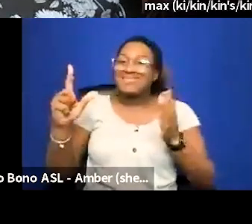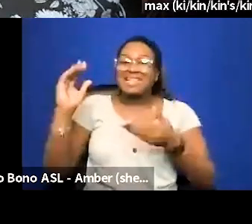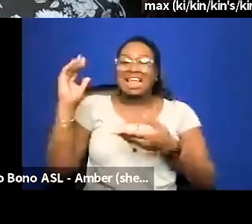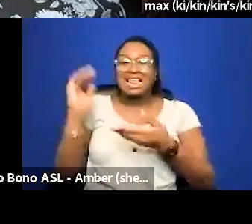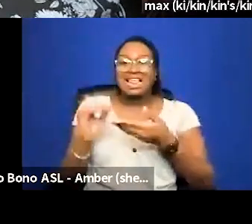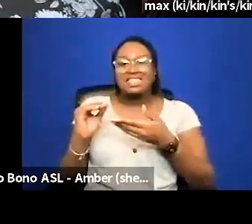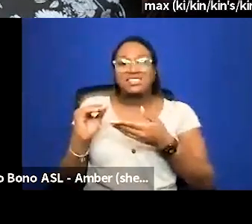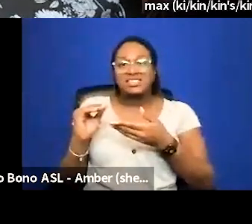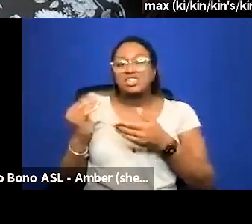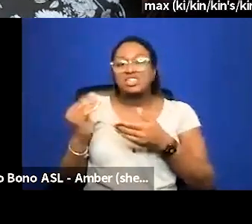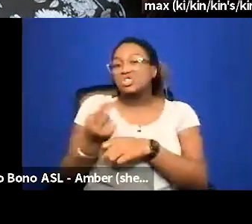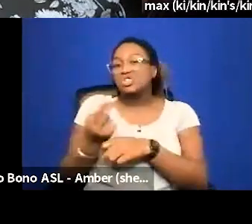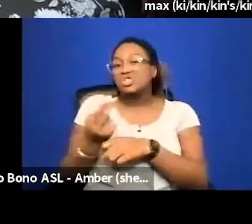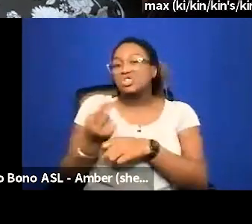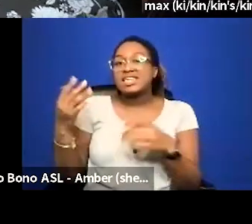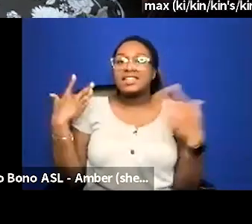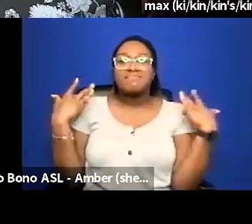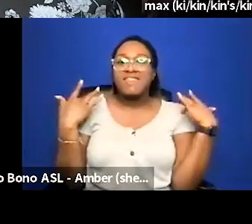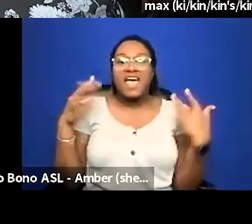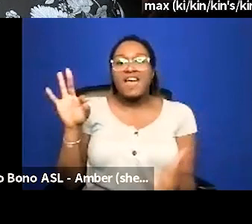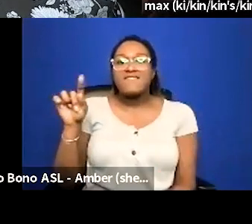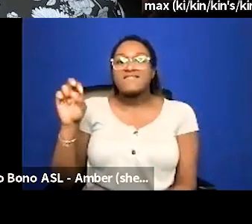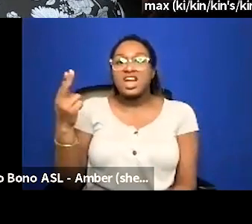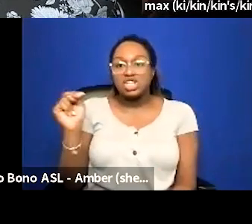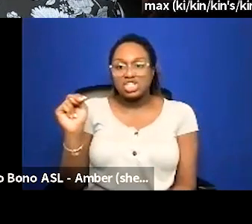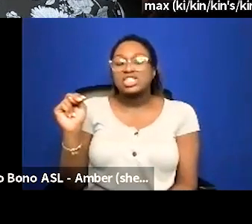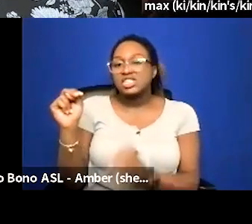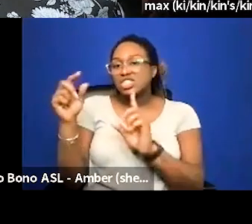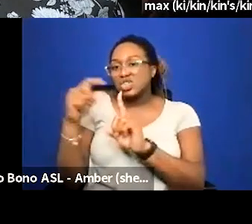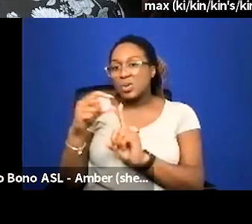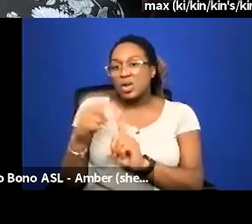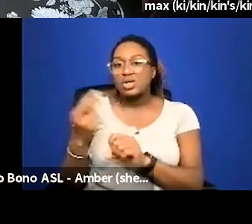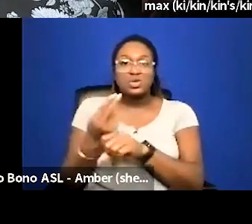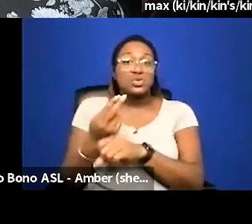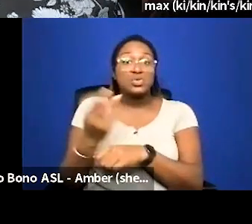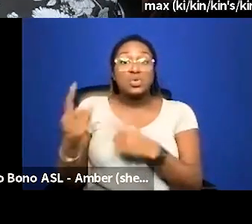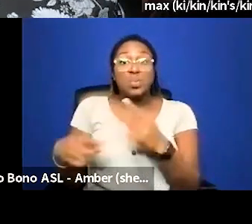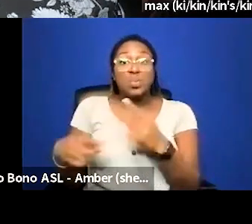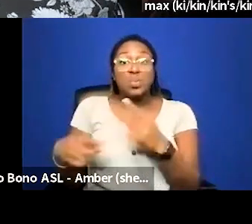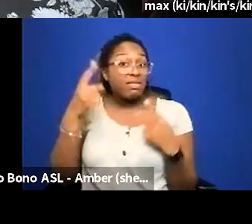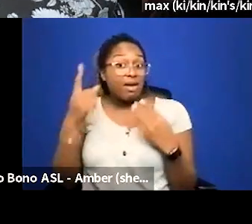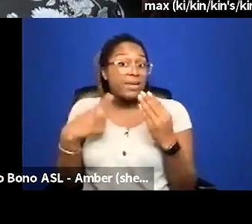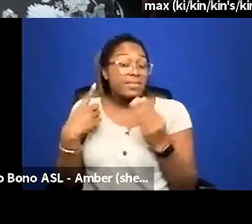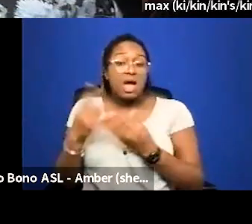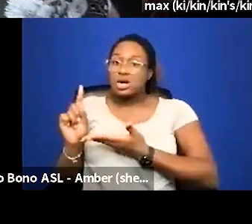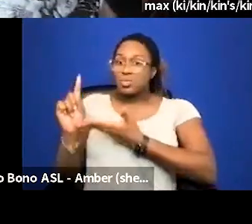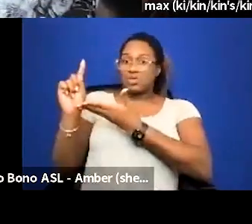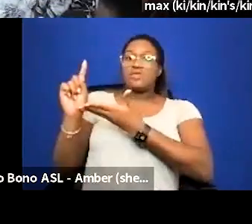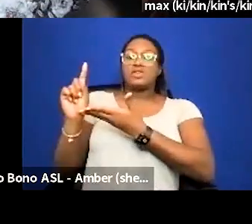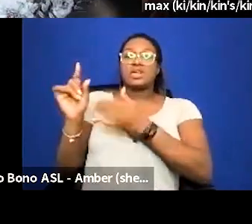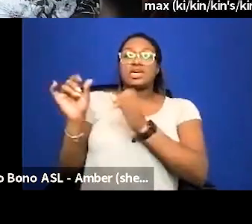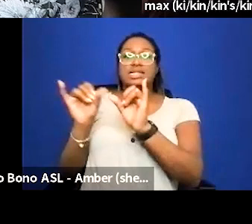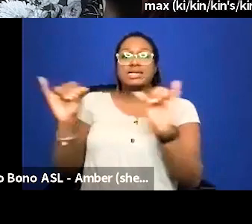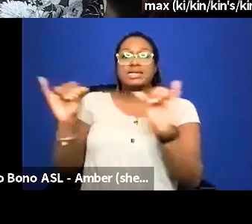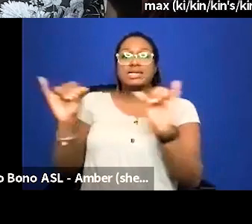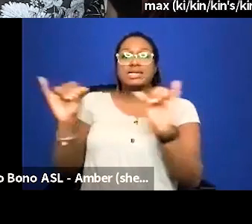than using some of the fashion terminology that is sometimes used to define the sort of like when we think about privilege along the scale of fatness